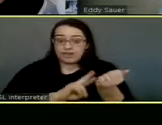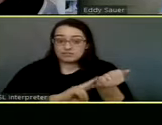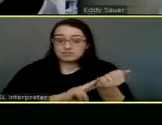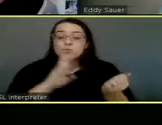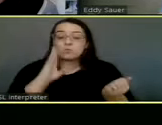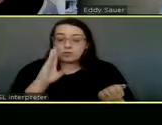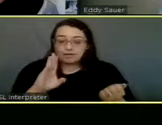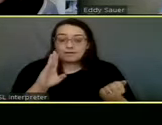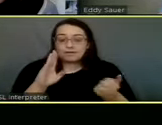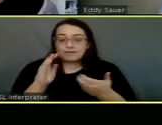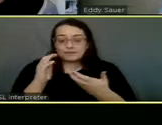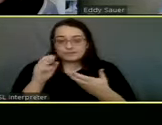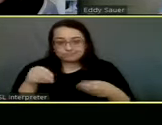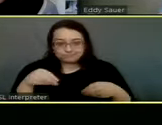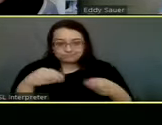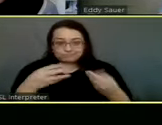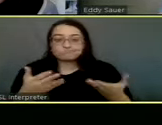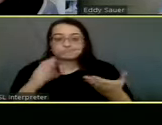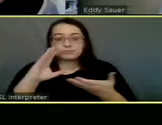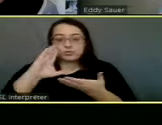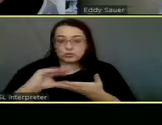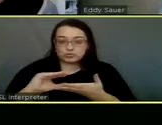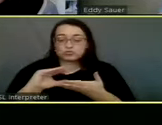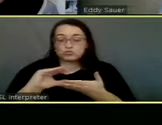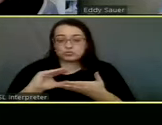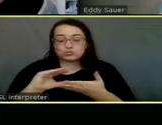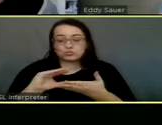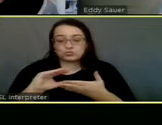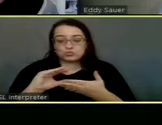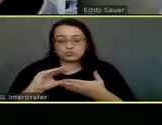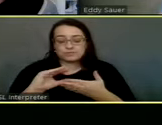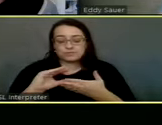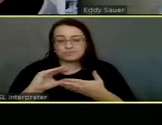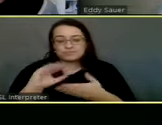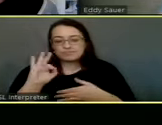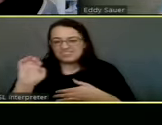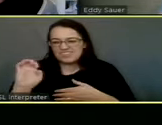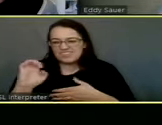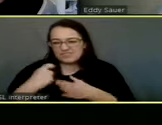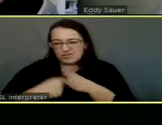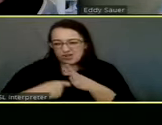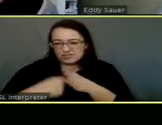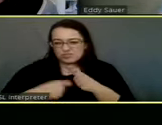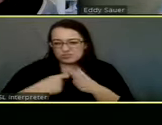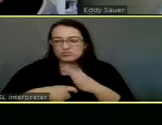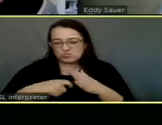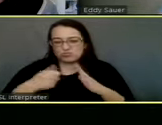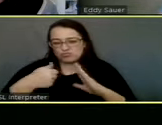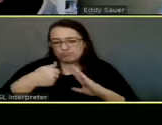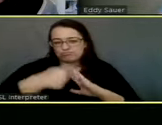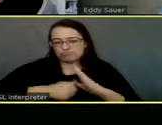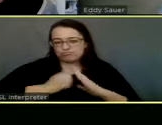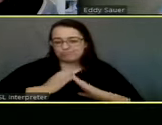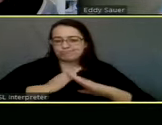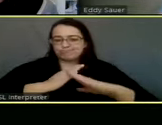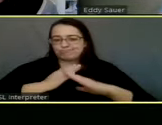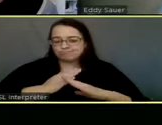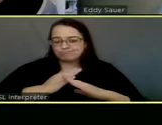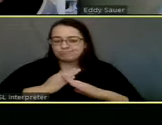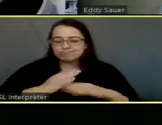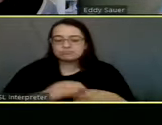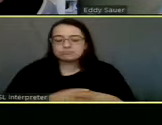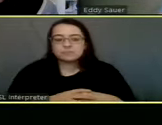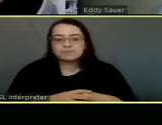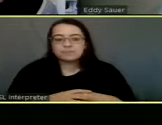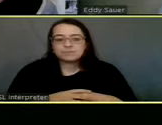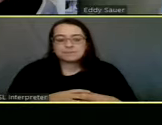able to give, um, a reduced fee to get your animal, um, spayed neutered.